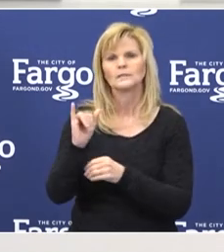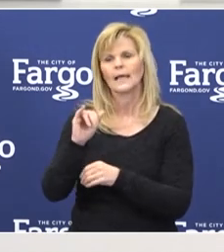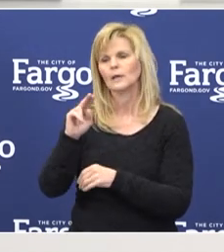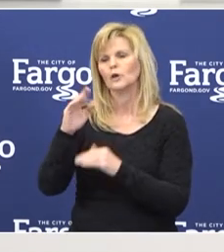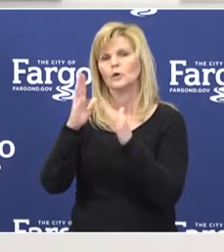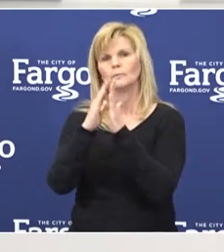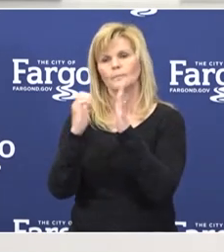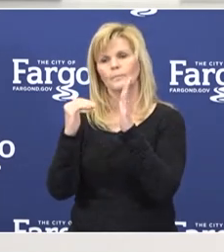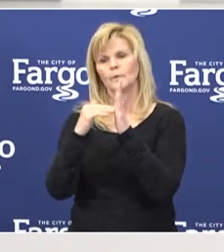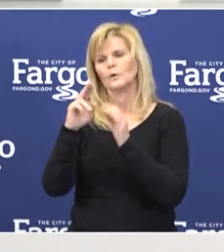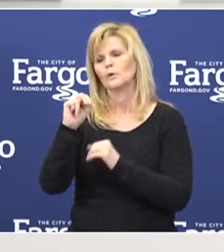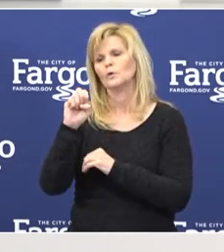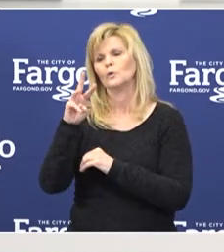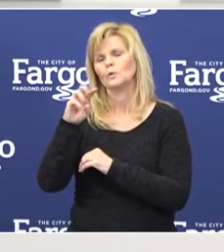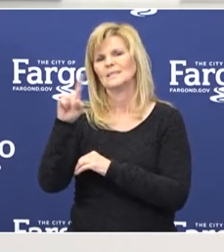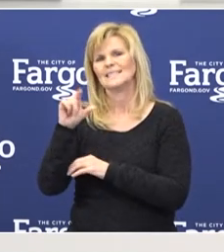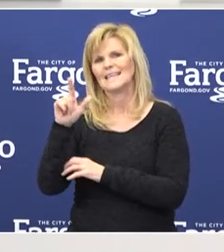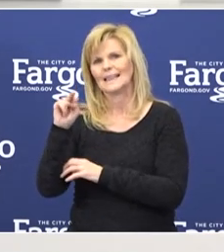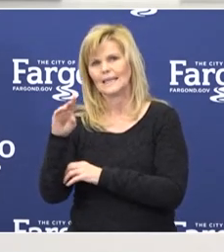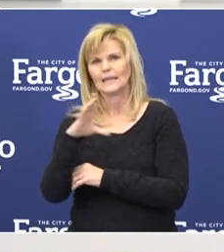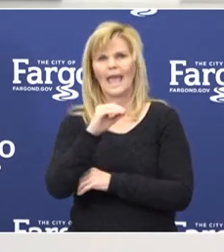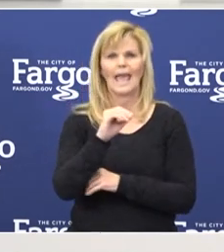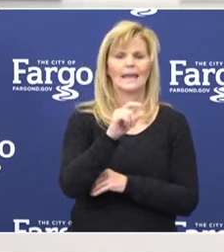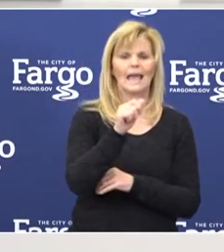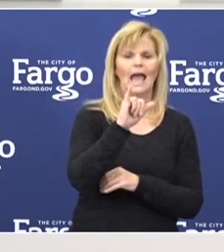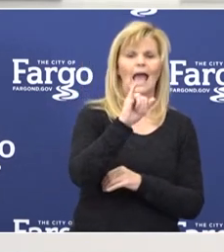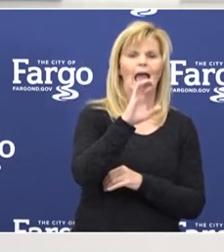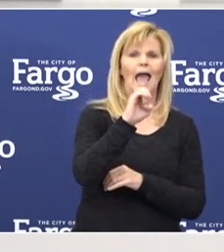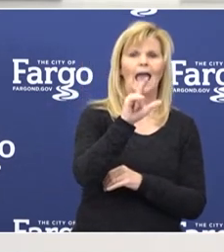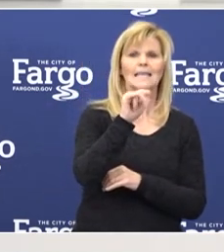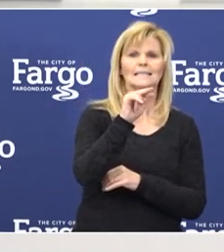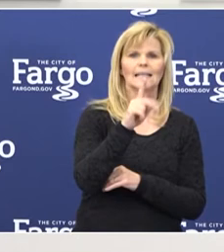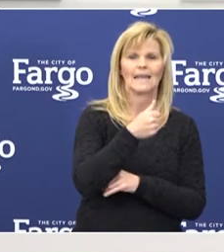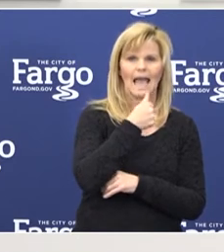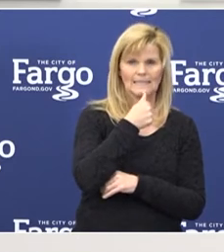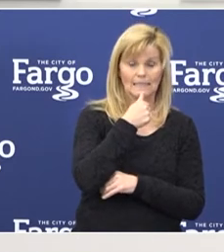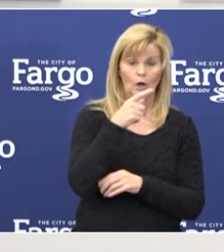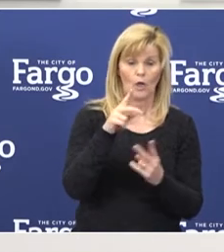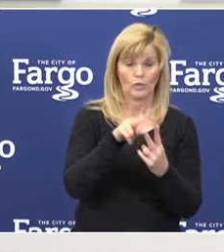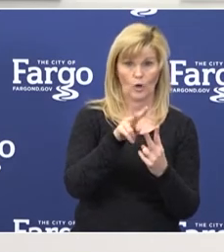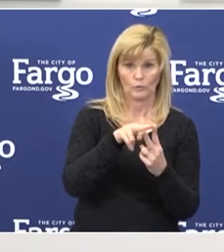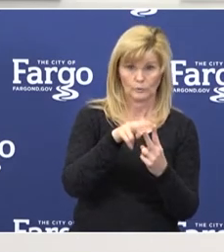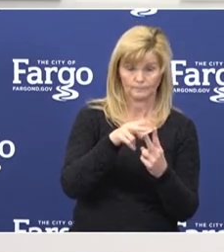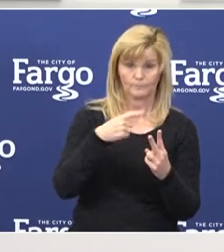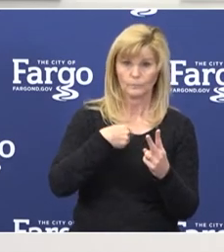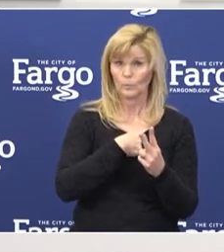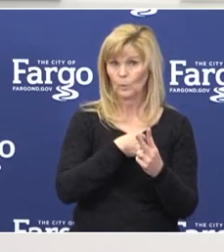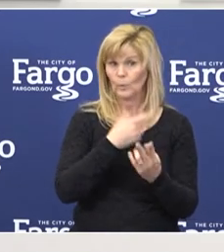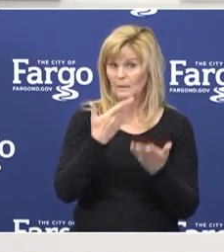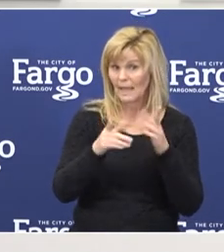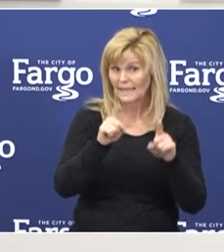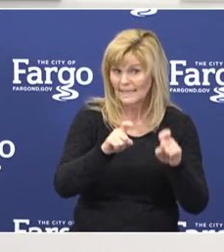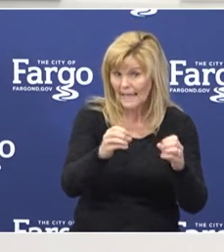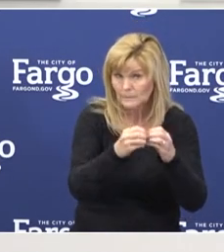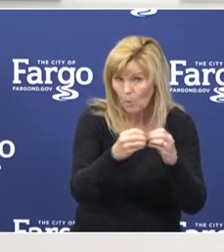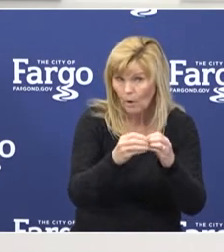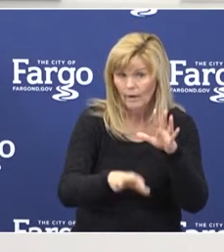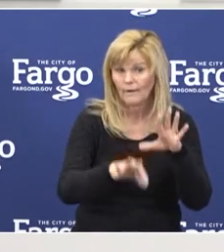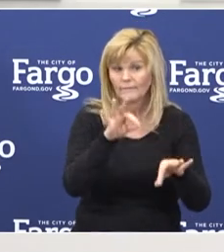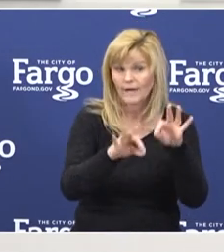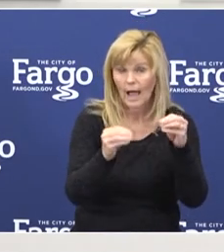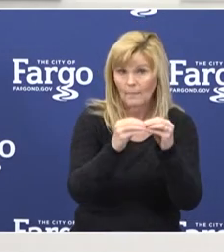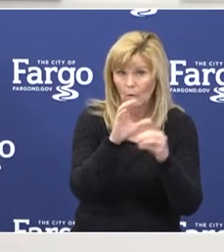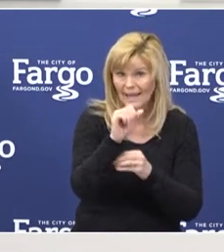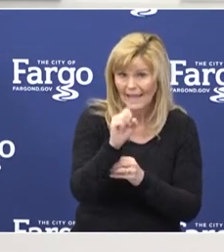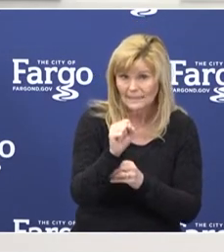countries that have done very well with this disease. And although we may be 8.4 percent, we may test more and find more cases, but then what you're going to